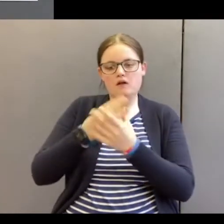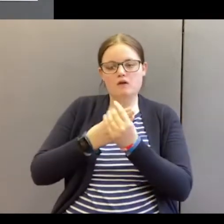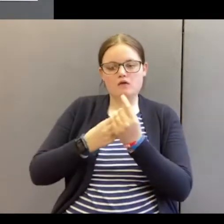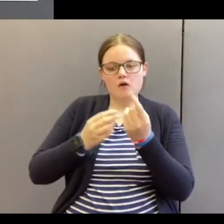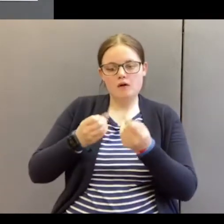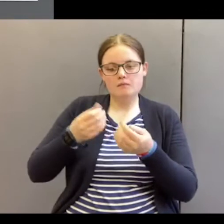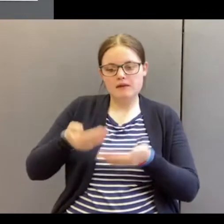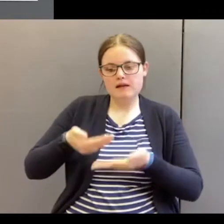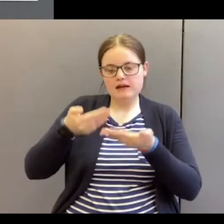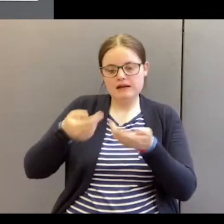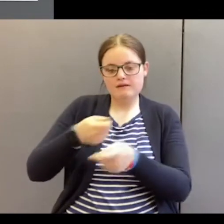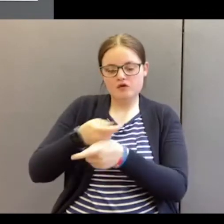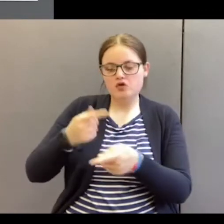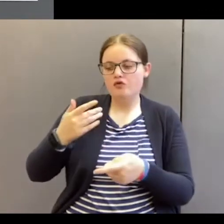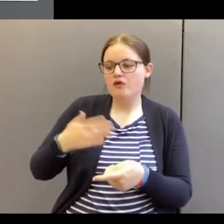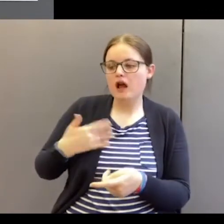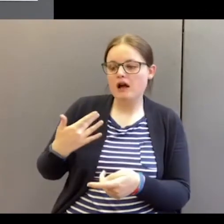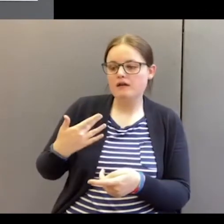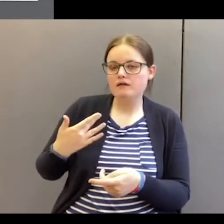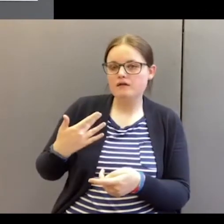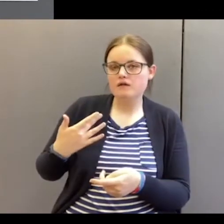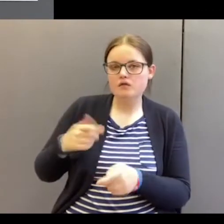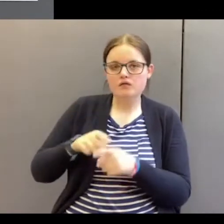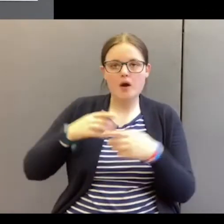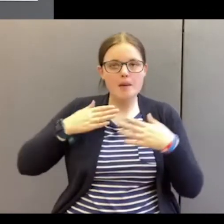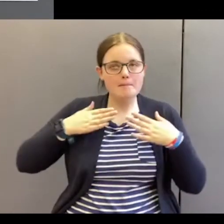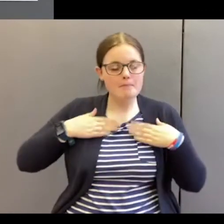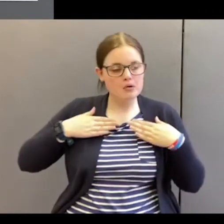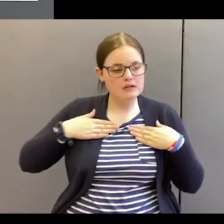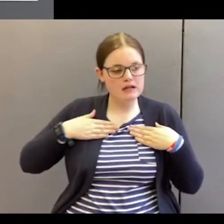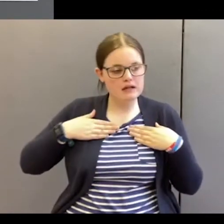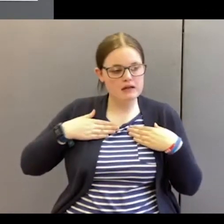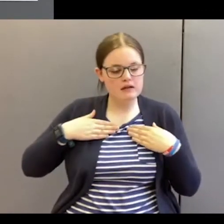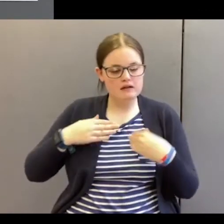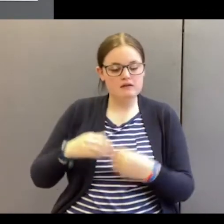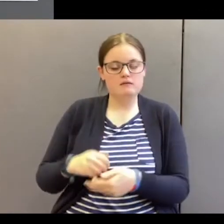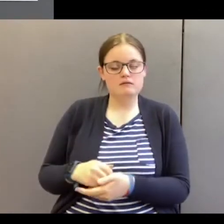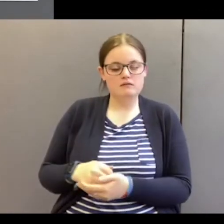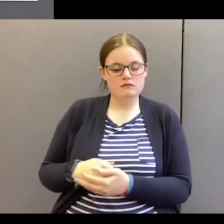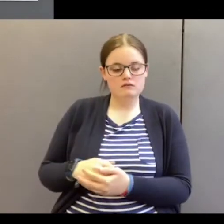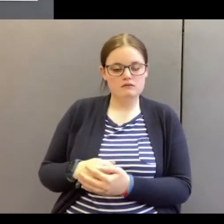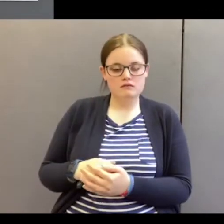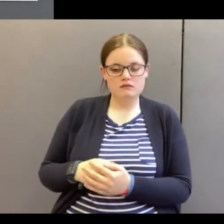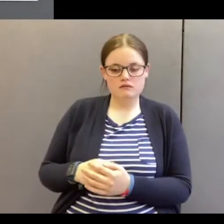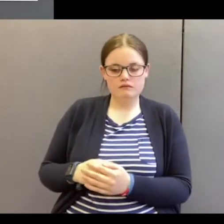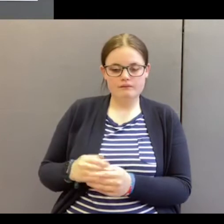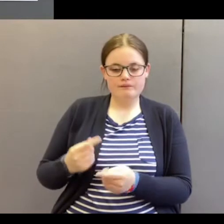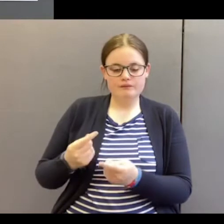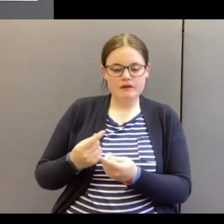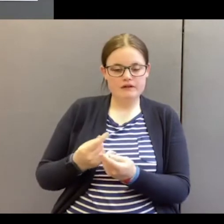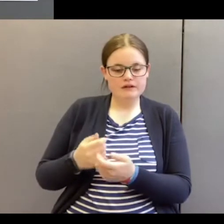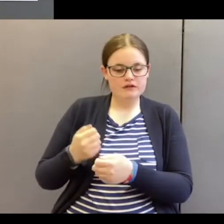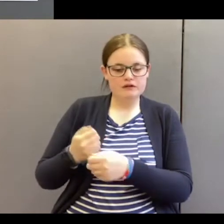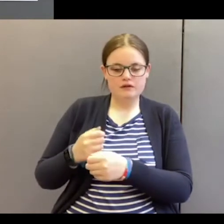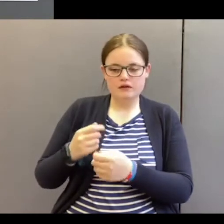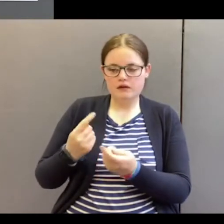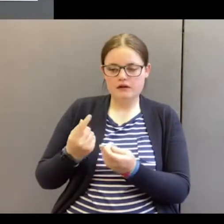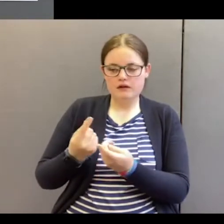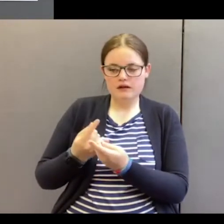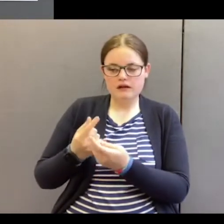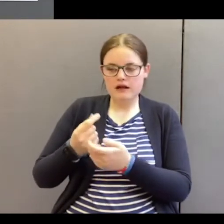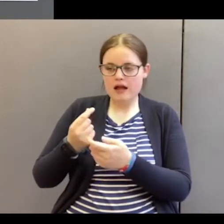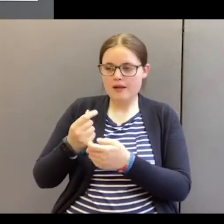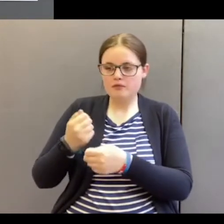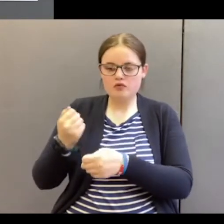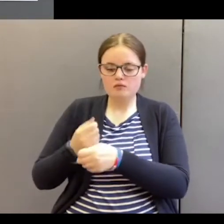a life, a body, faculties, functions, abilities. He's given